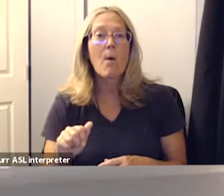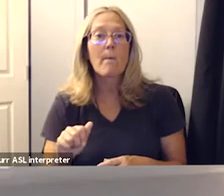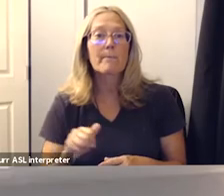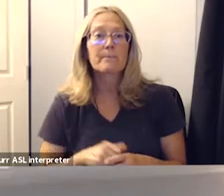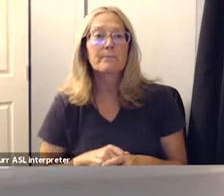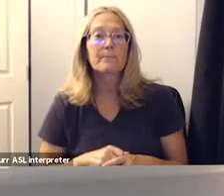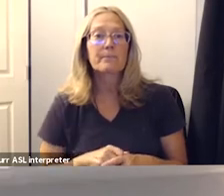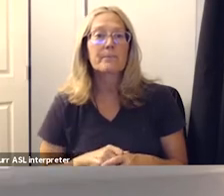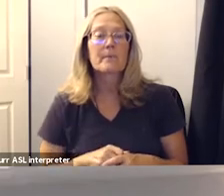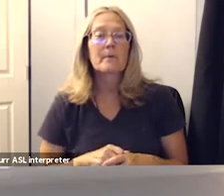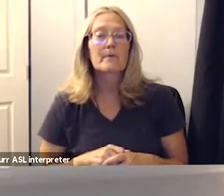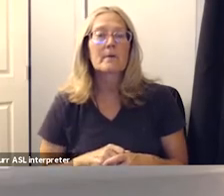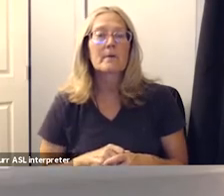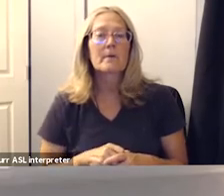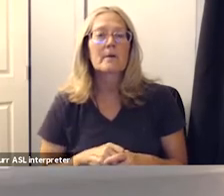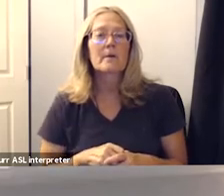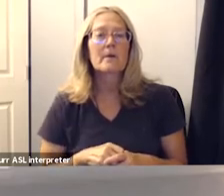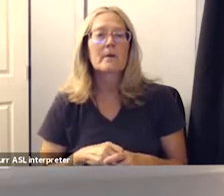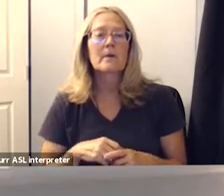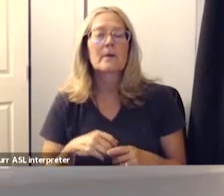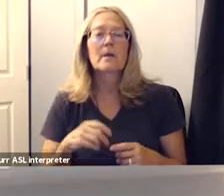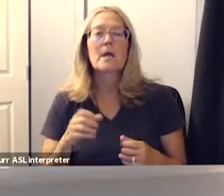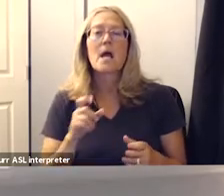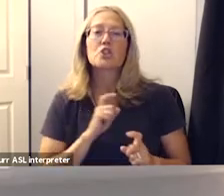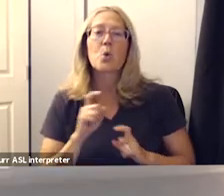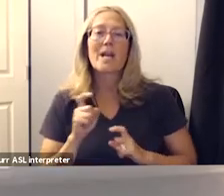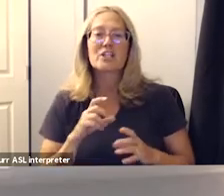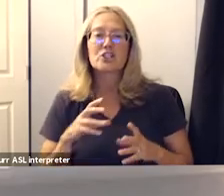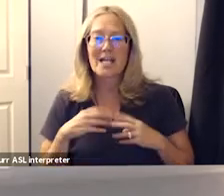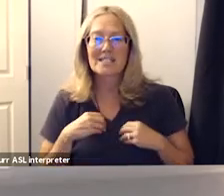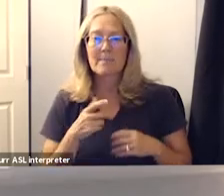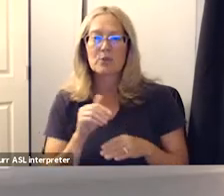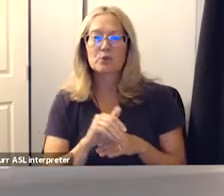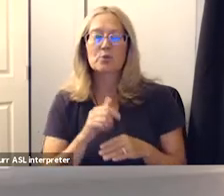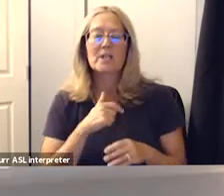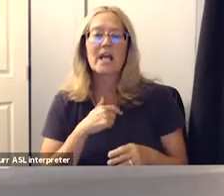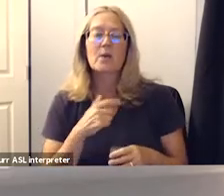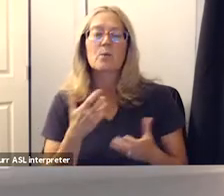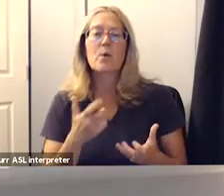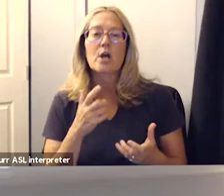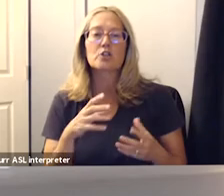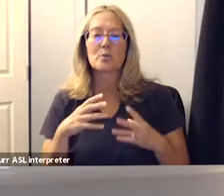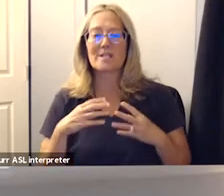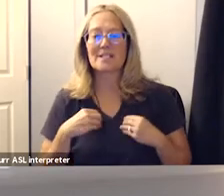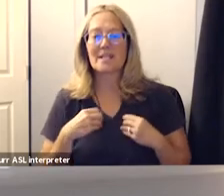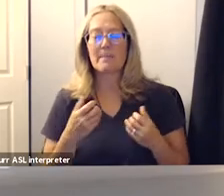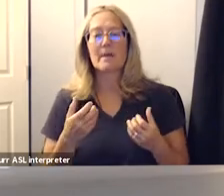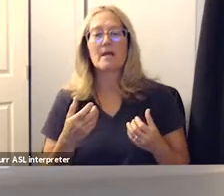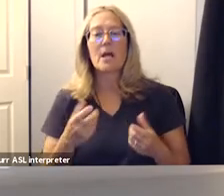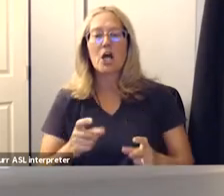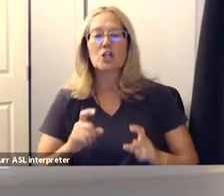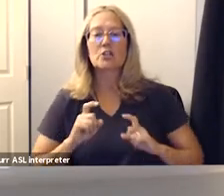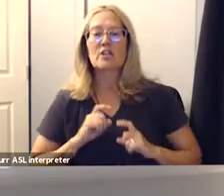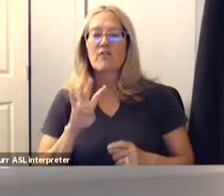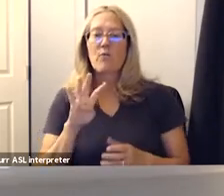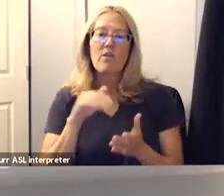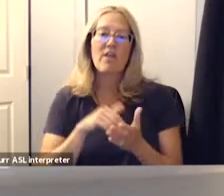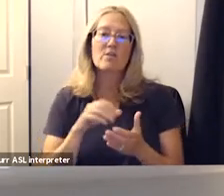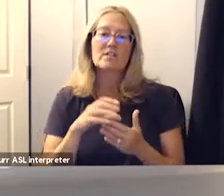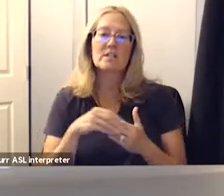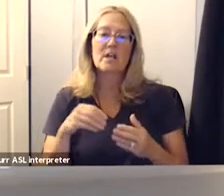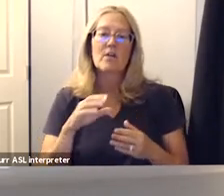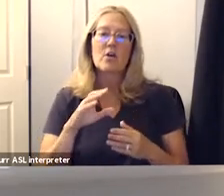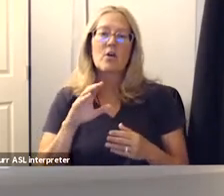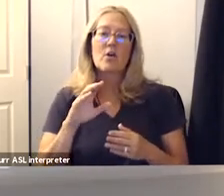to item number d the acceptance of donations and tonight we wish to accept a generous donation of four thousand dollars from all